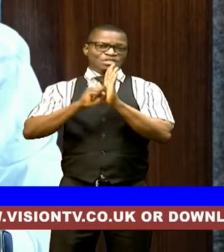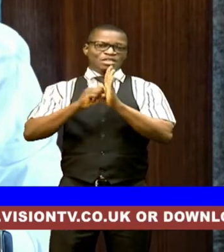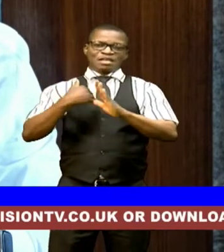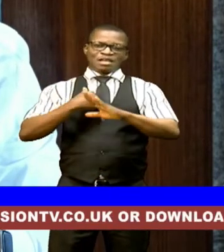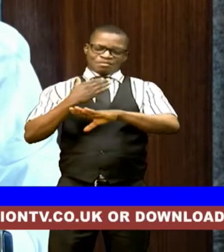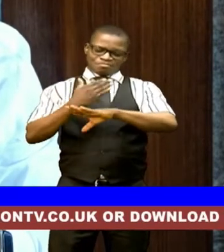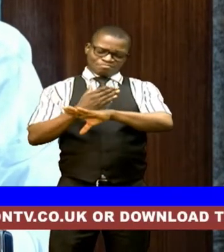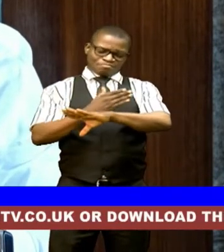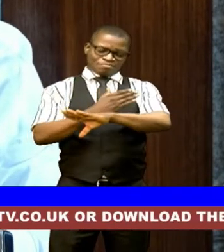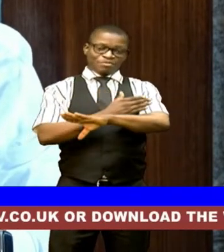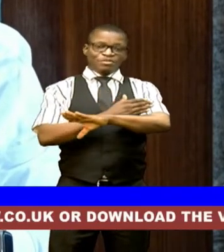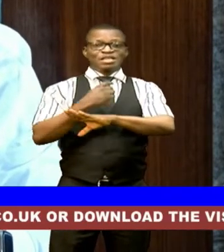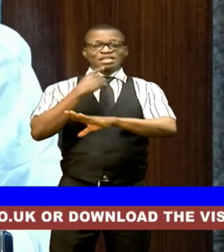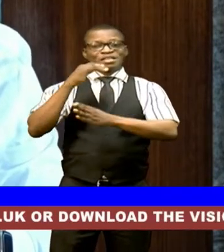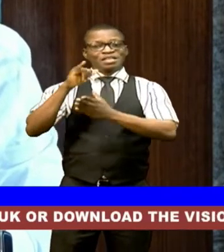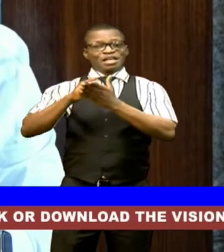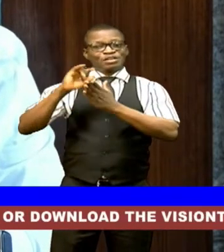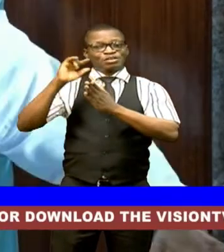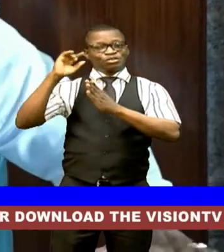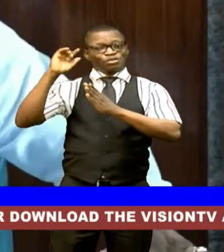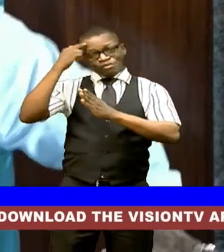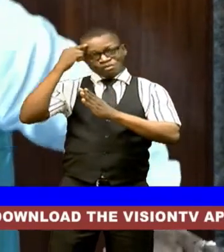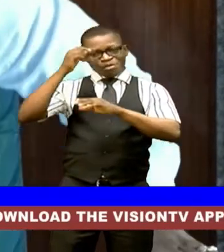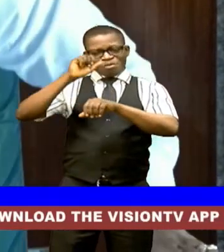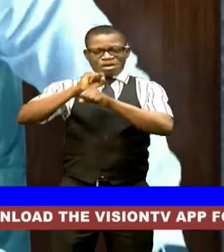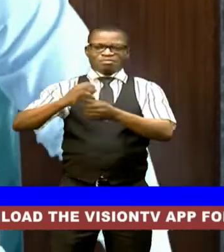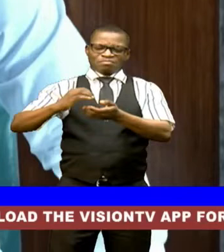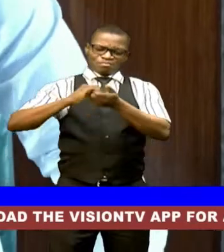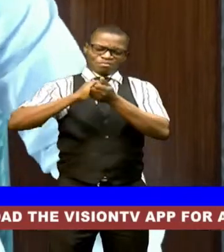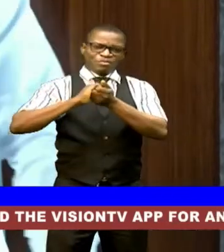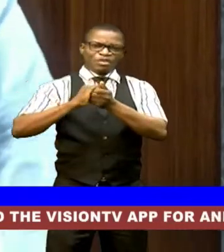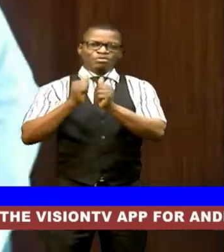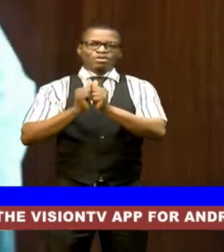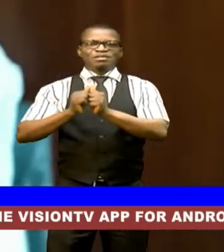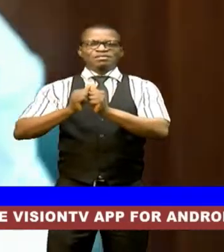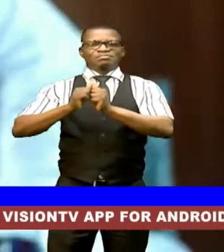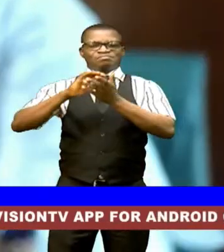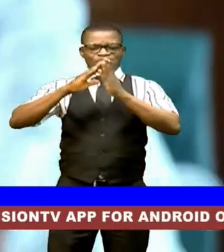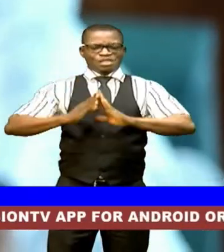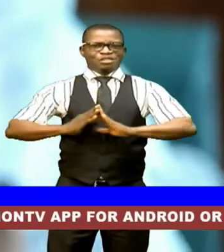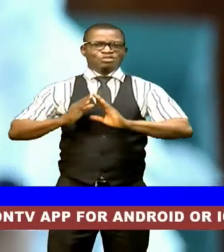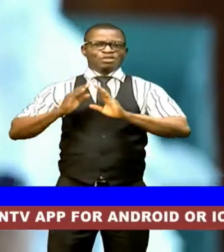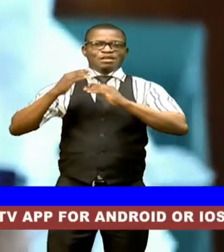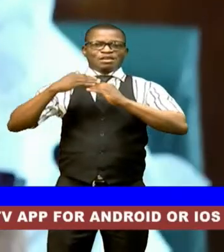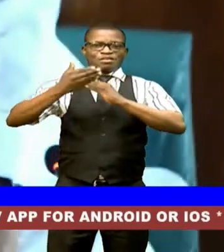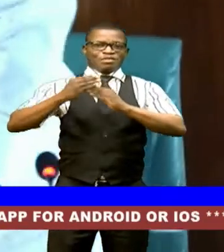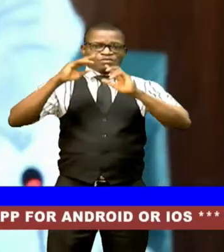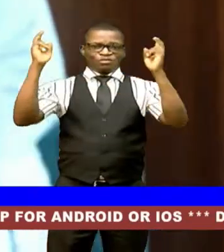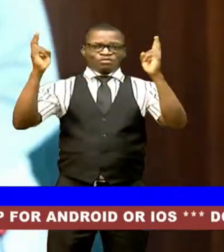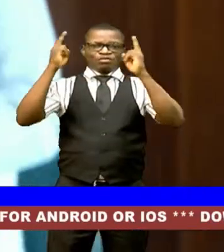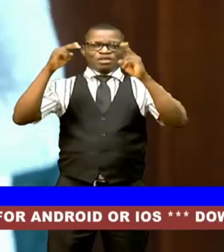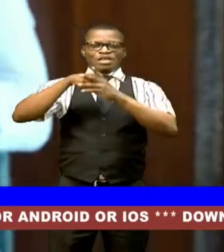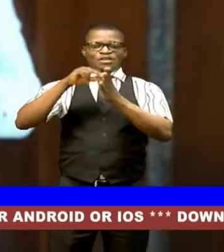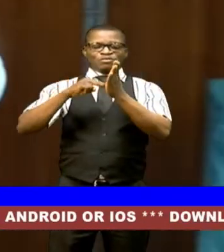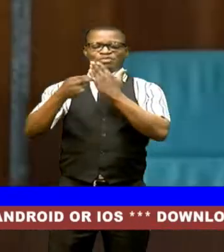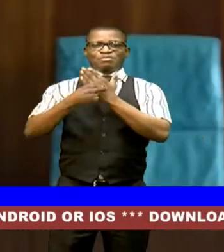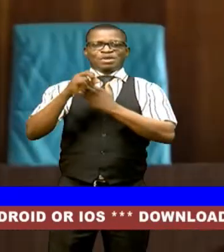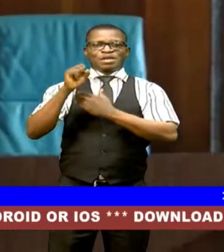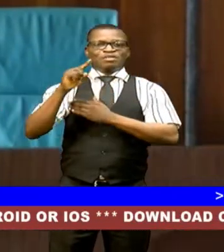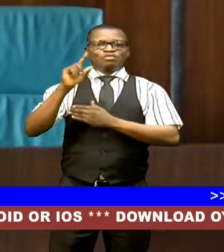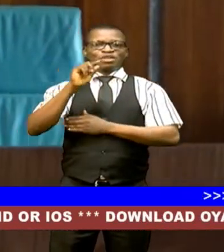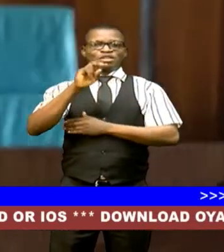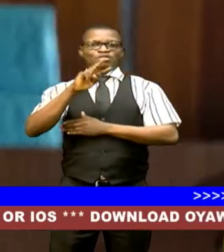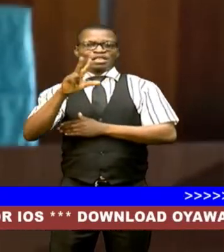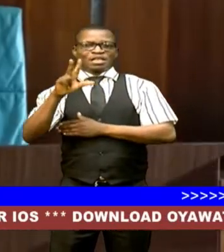and that his government is working to consolidate relative peace following his victory in the november 11 2023 election